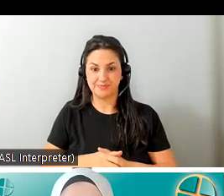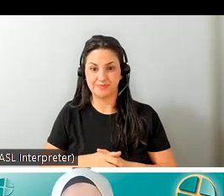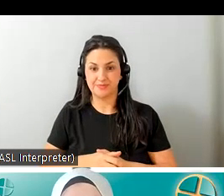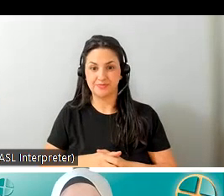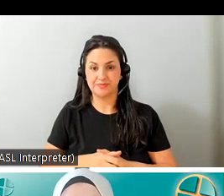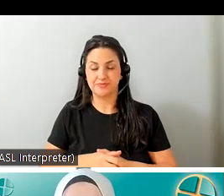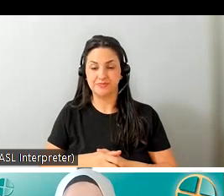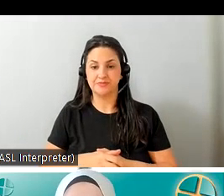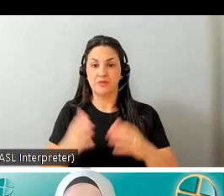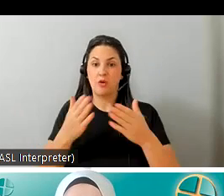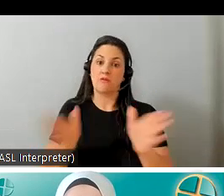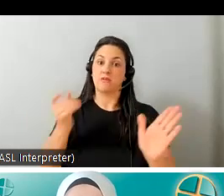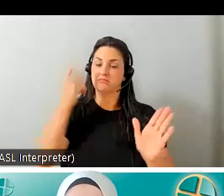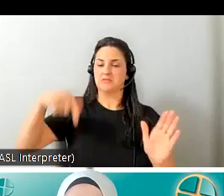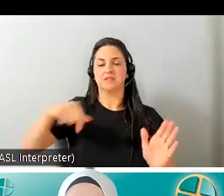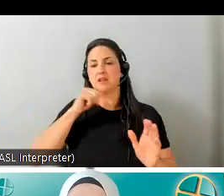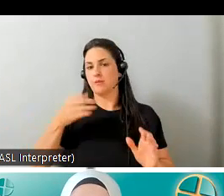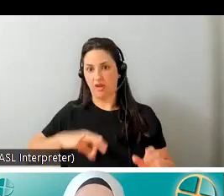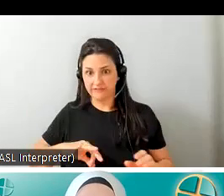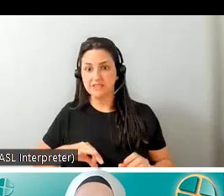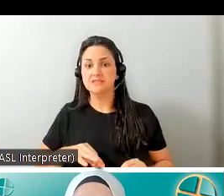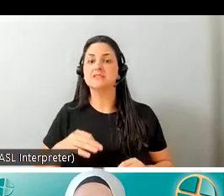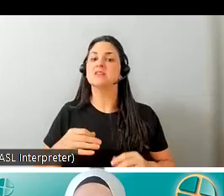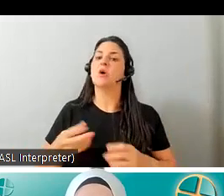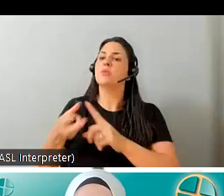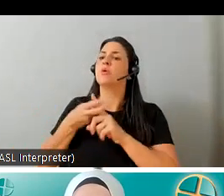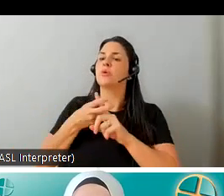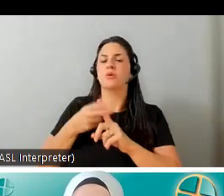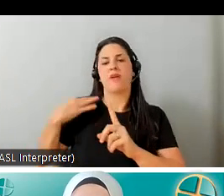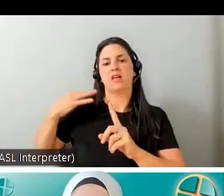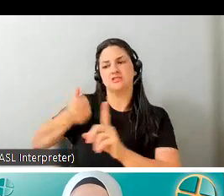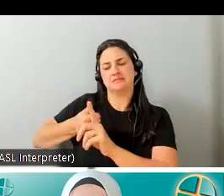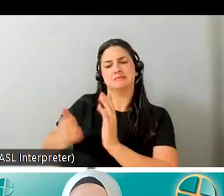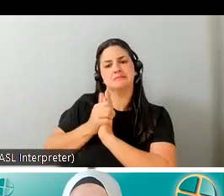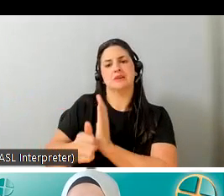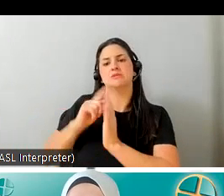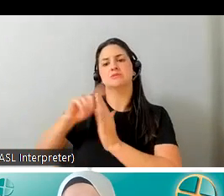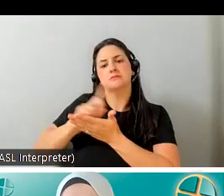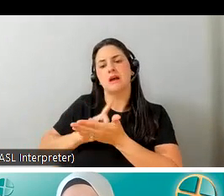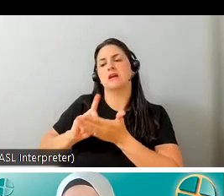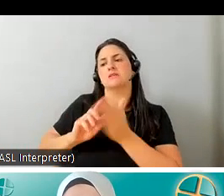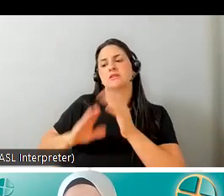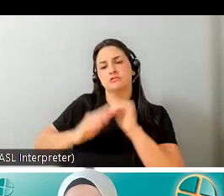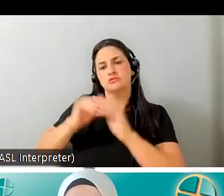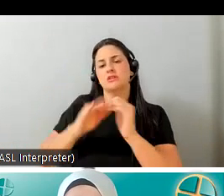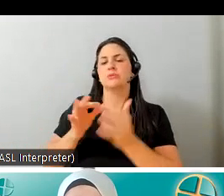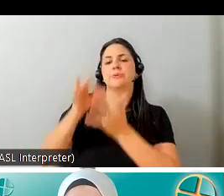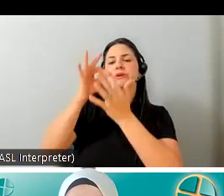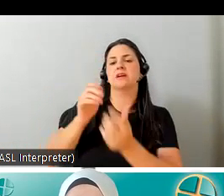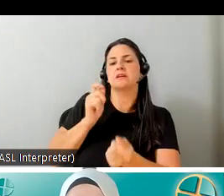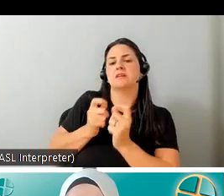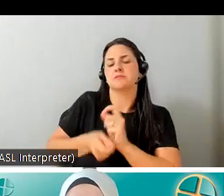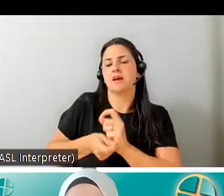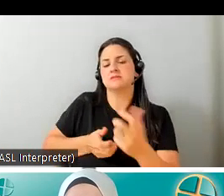overview we are a non-profit we recruit skilled volunteers to design and construct unique customized assistive devices